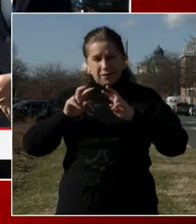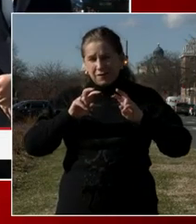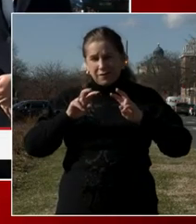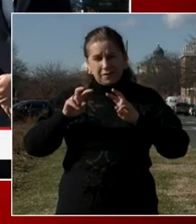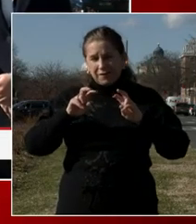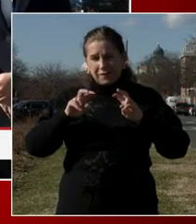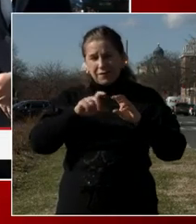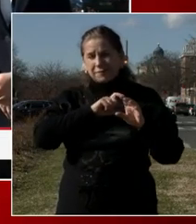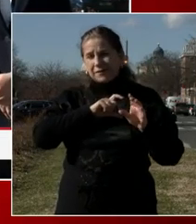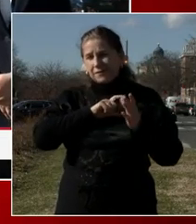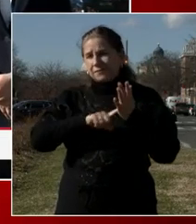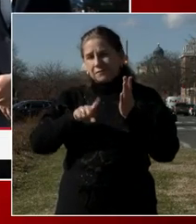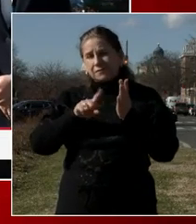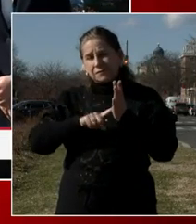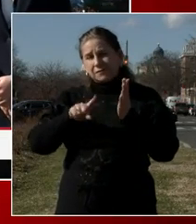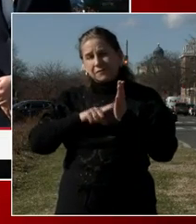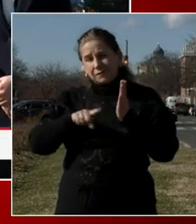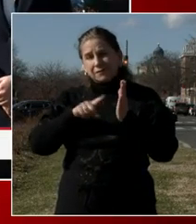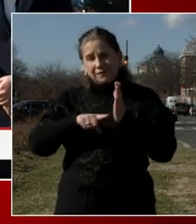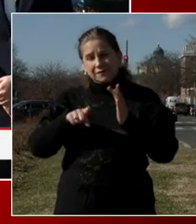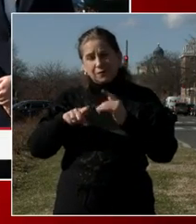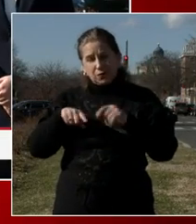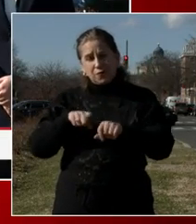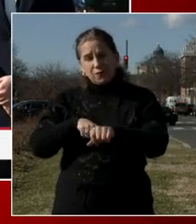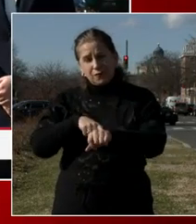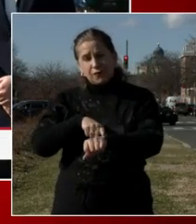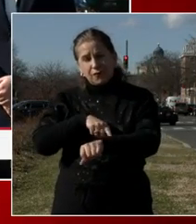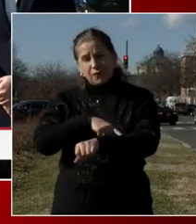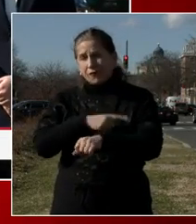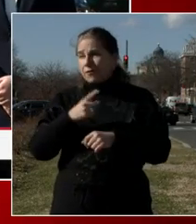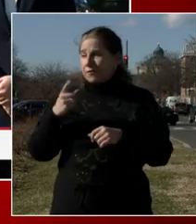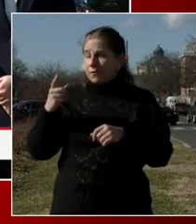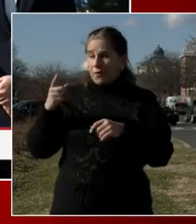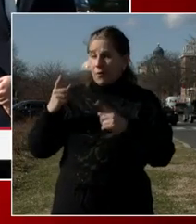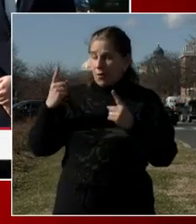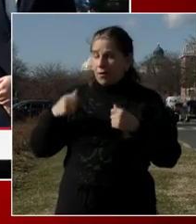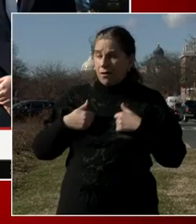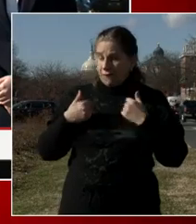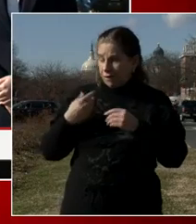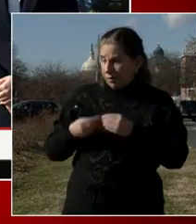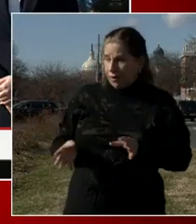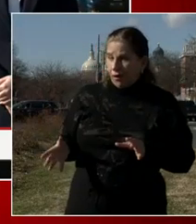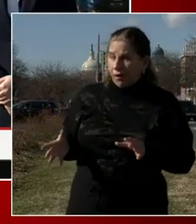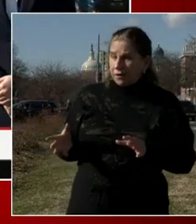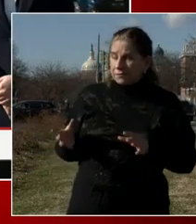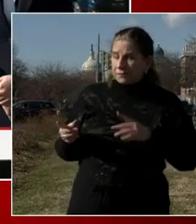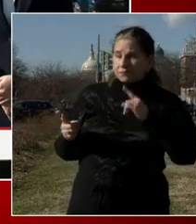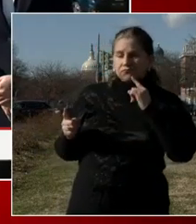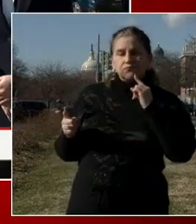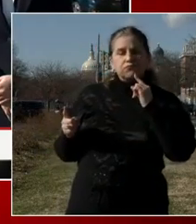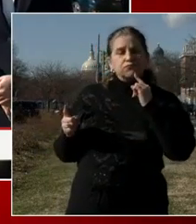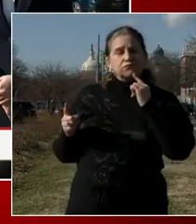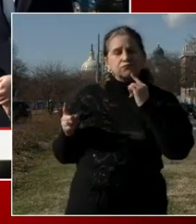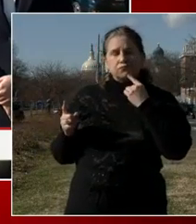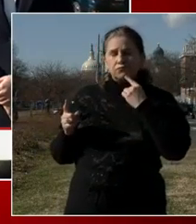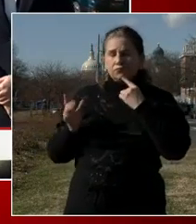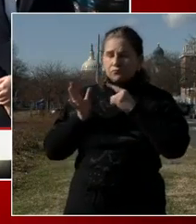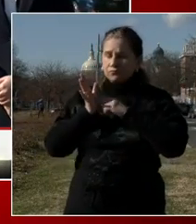police investigations, especially when you're talking about the loss of life involved, we're very meticulous about about those investigations.